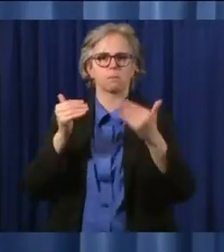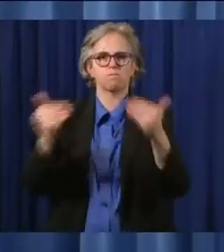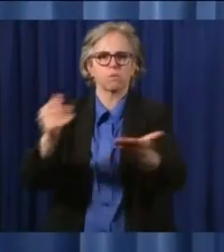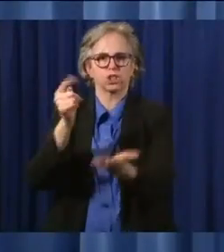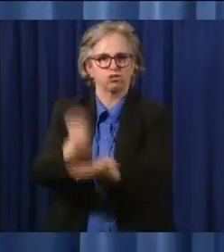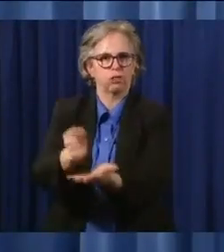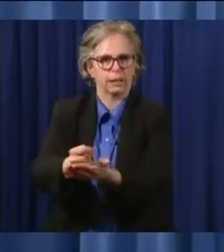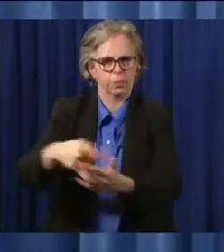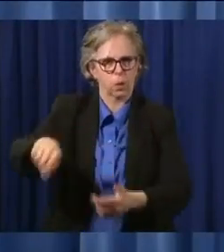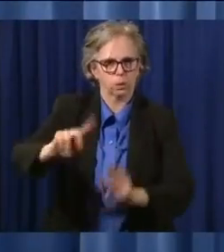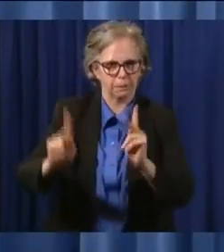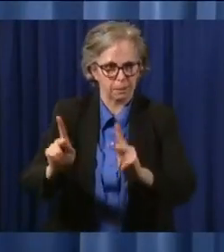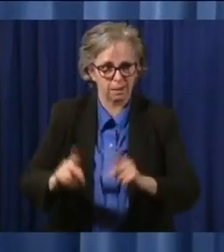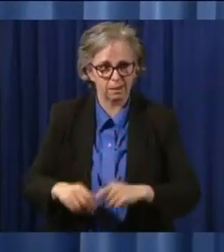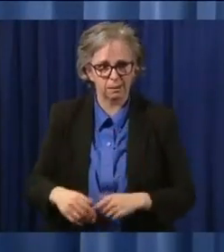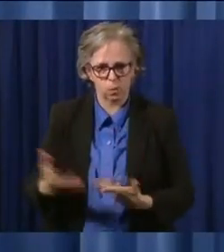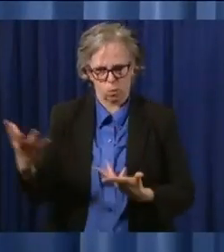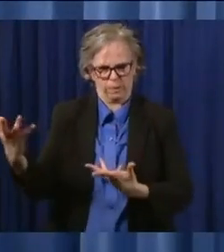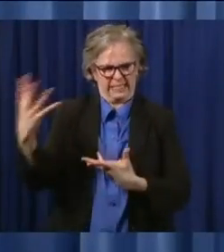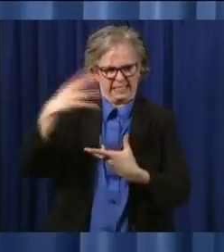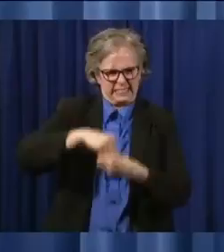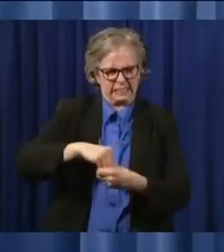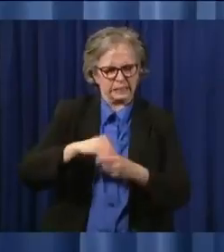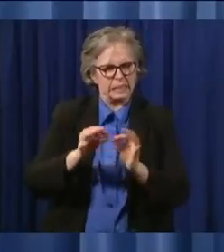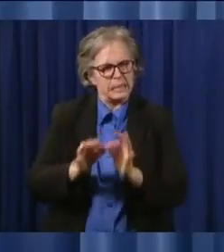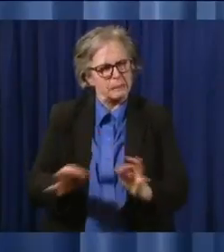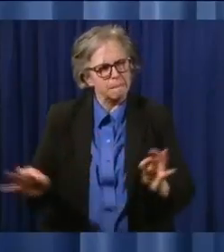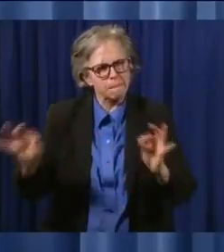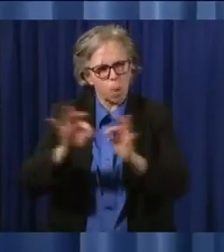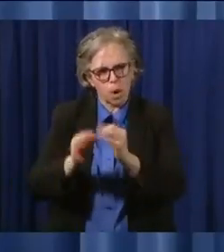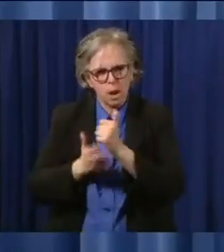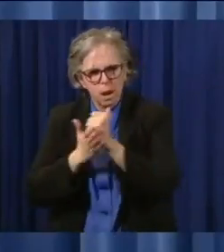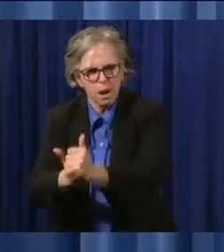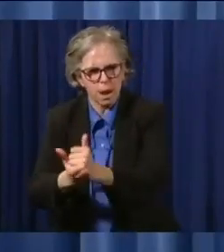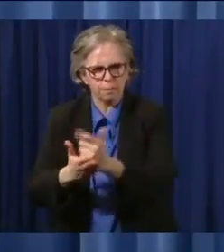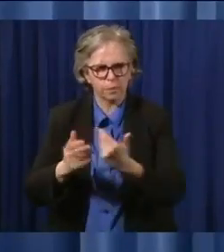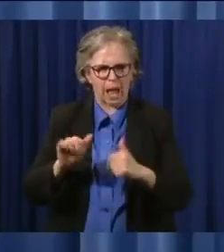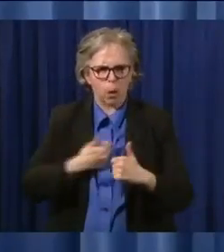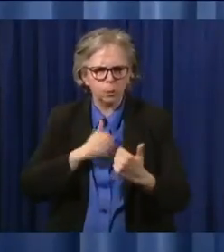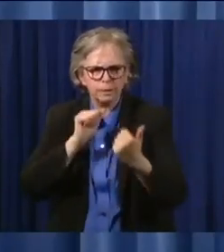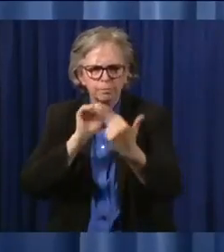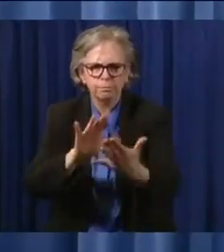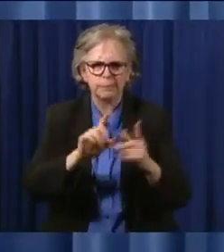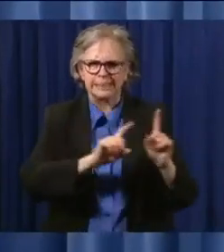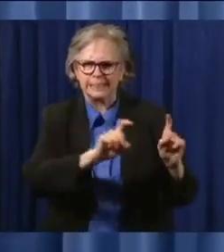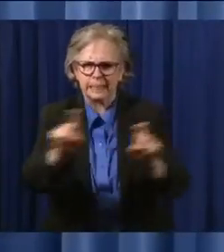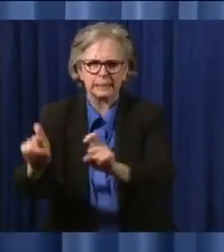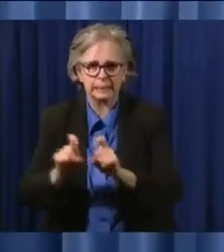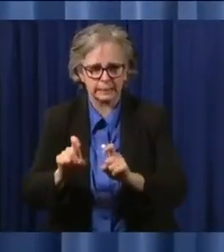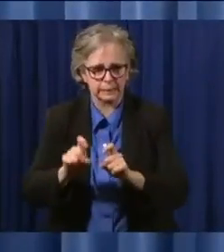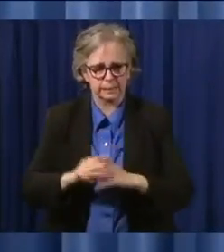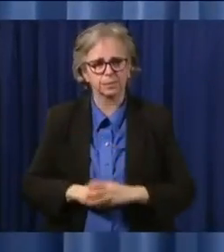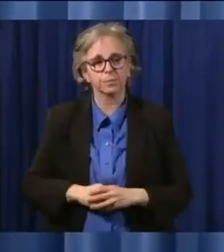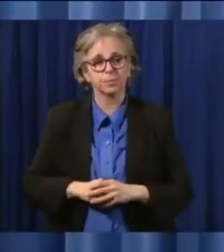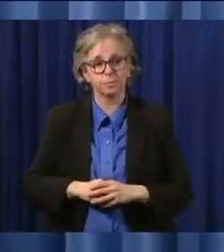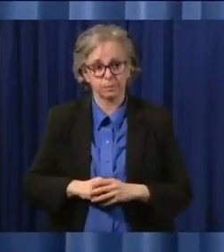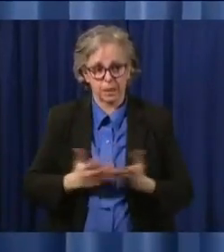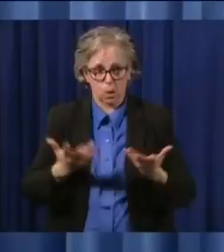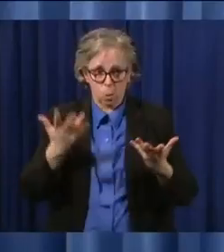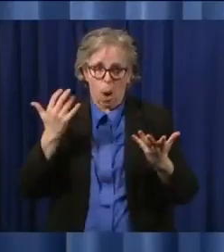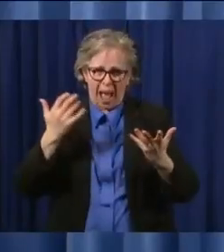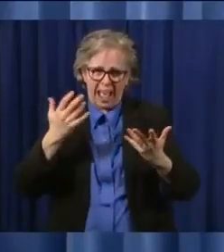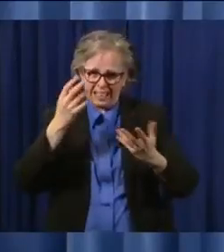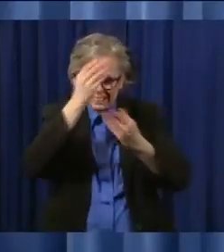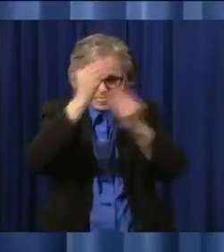in regard to COVID-19 testing, and to make this available to all